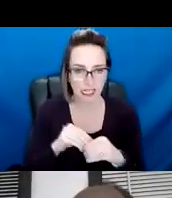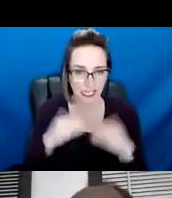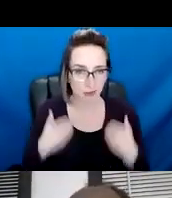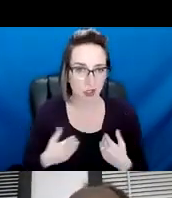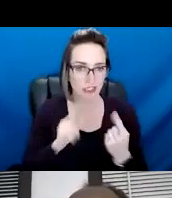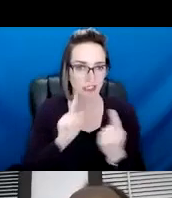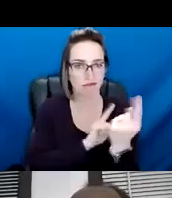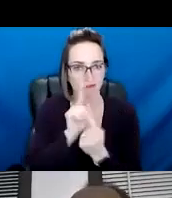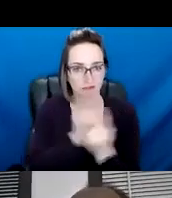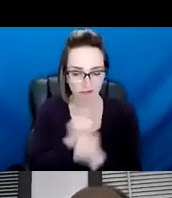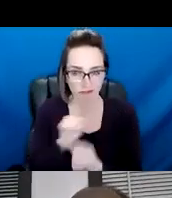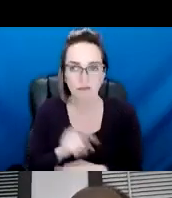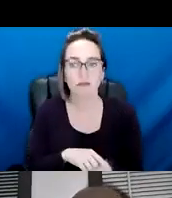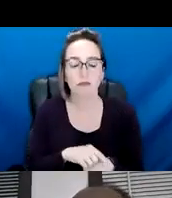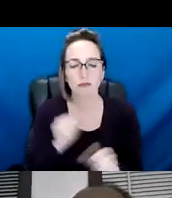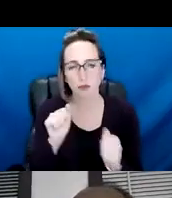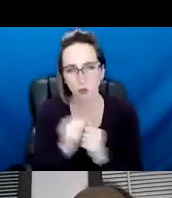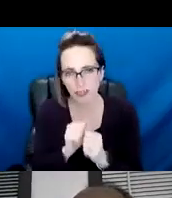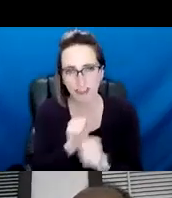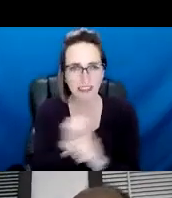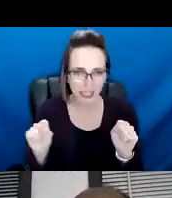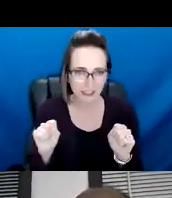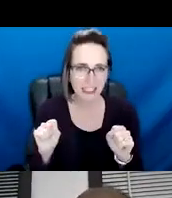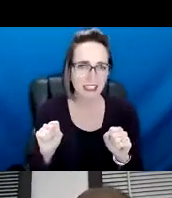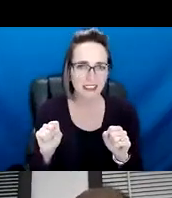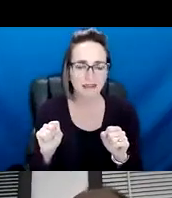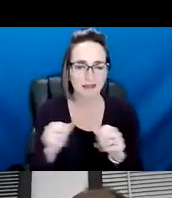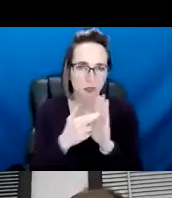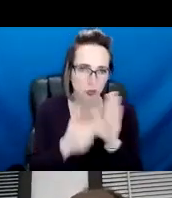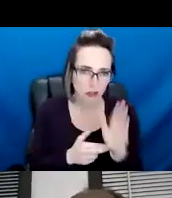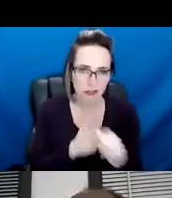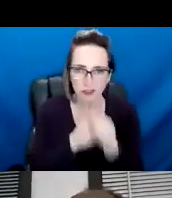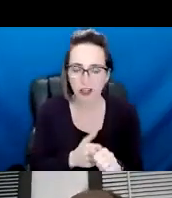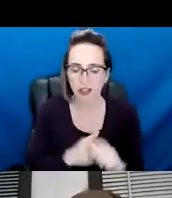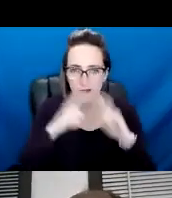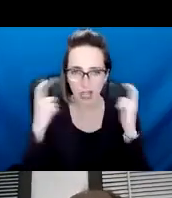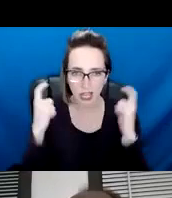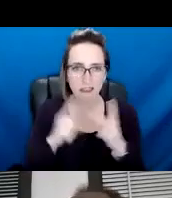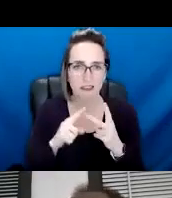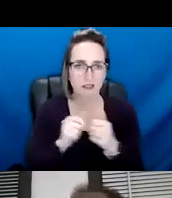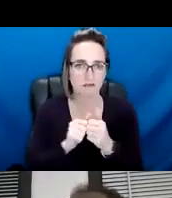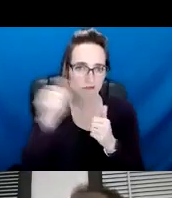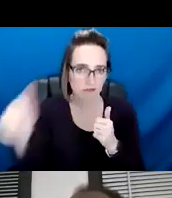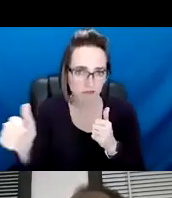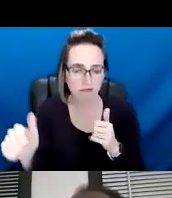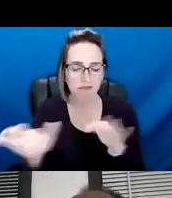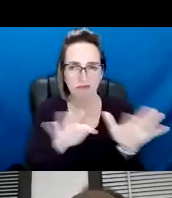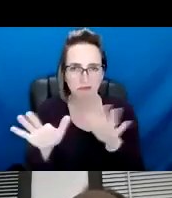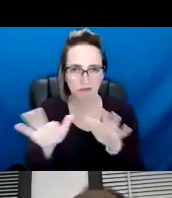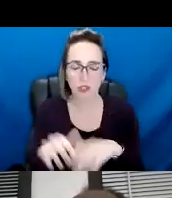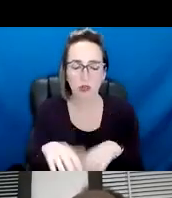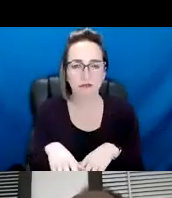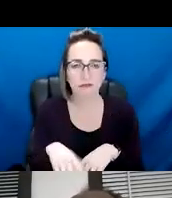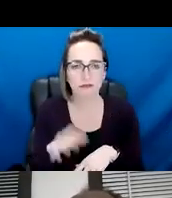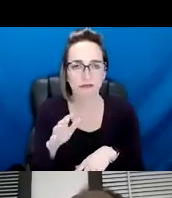of course, with safety precautions, masks and social distancing. Um, so please, um, just stay tuned, um, for more,